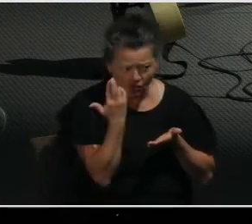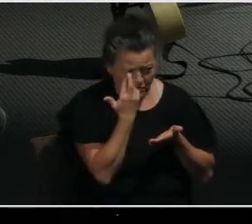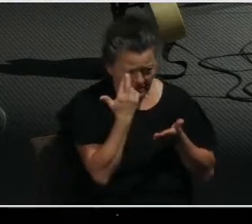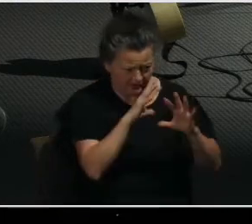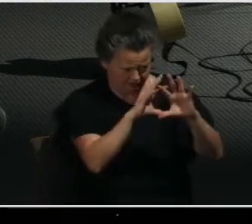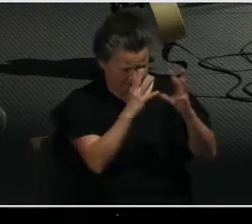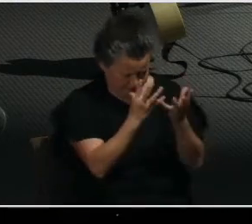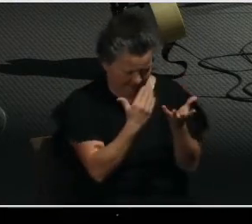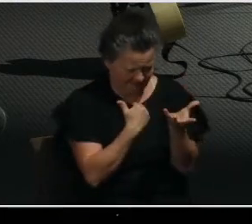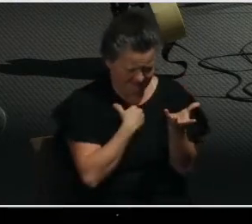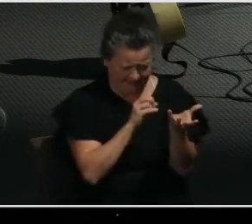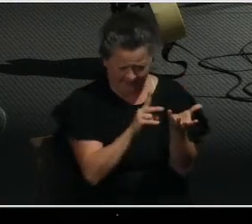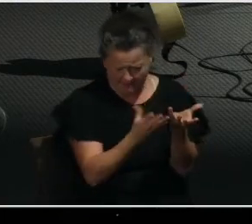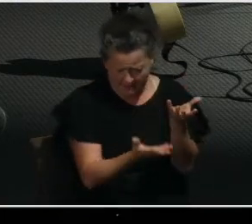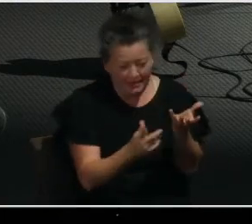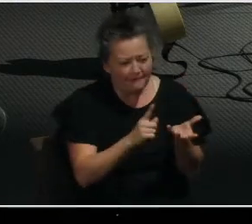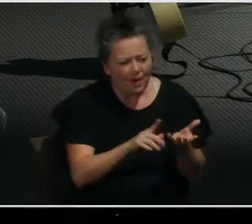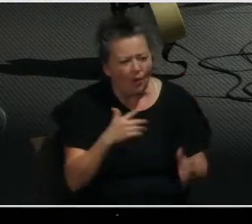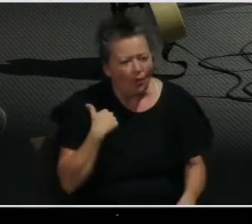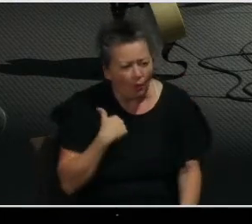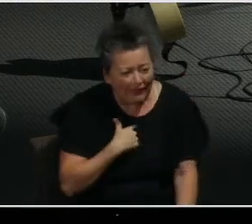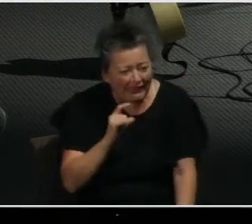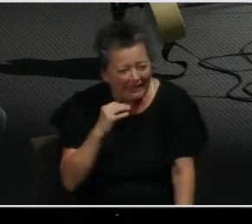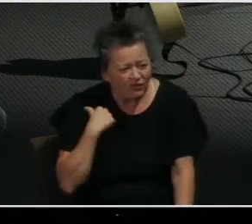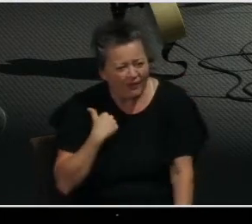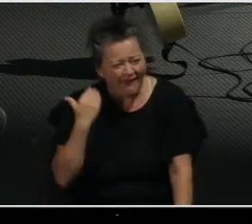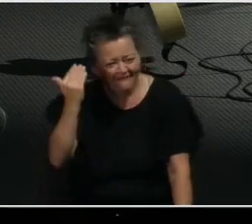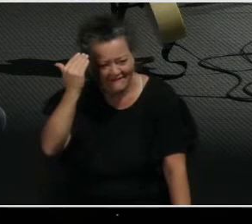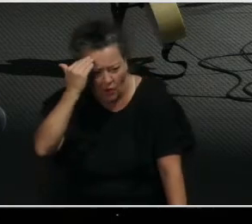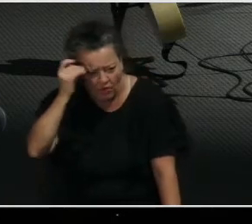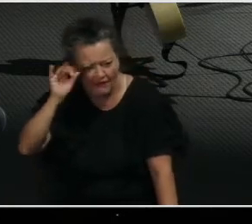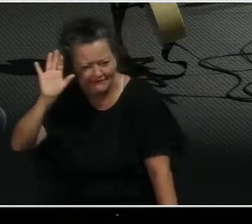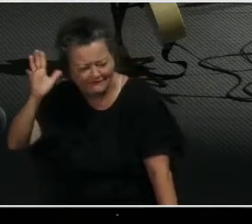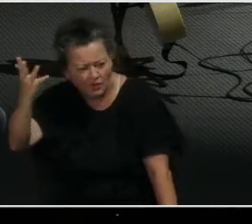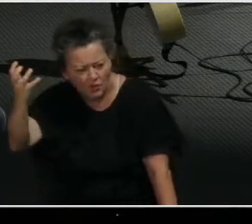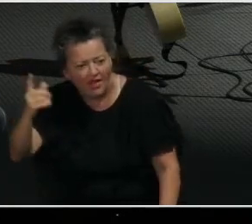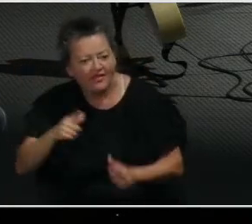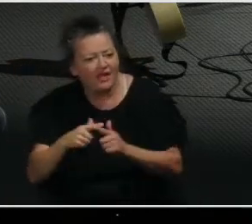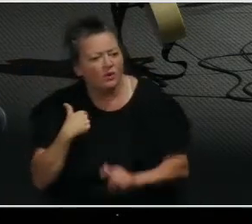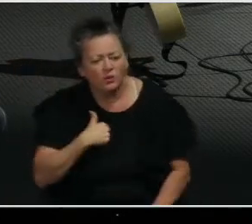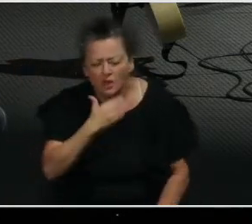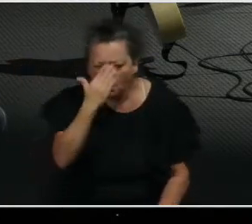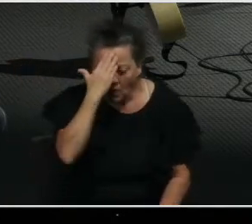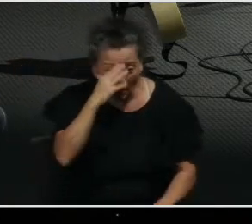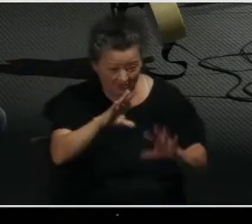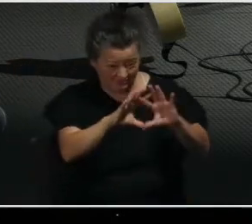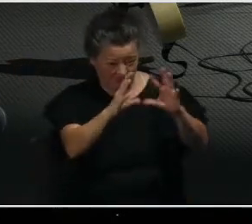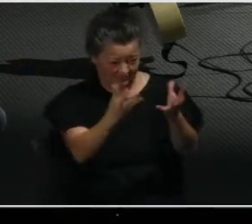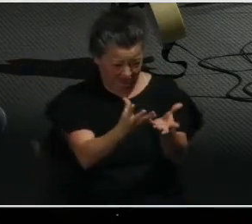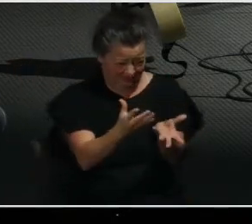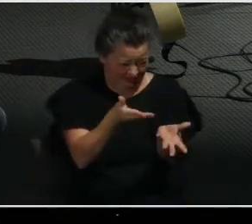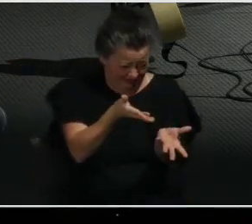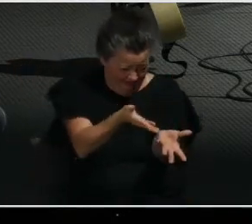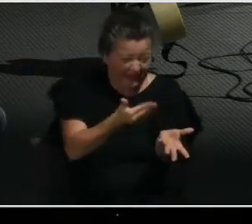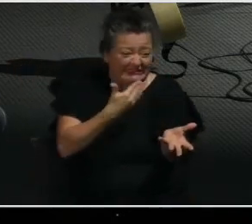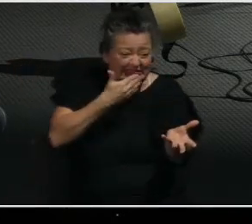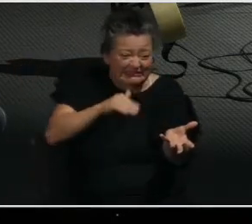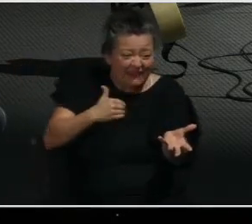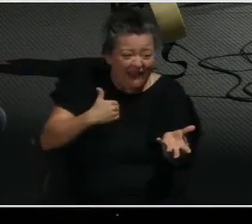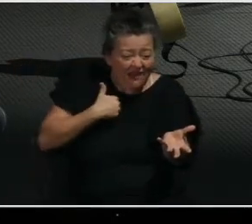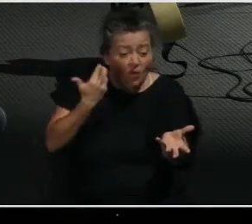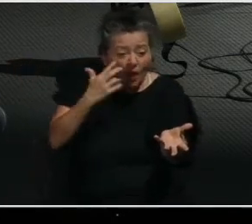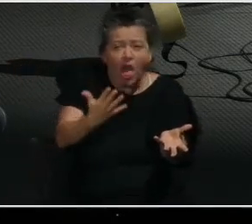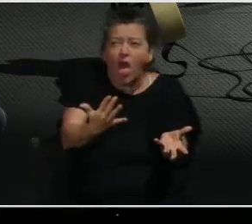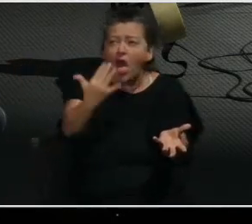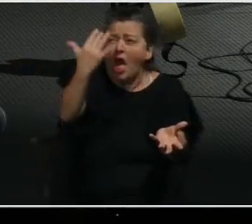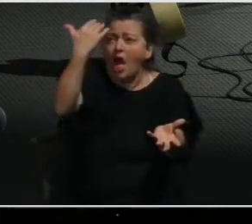But the knowledge of God's will says the fall of man brought sin into the world. That